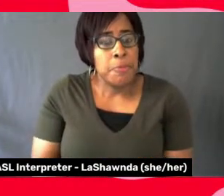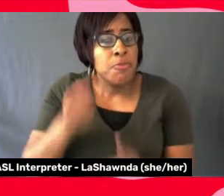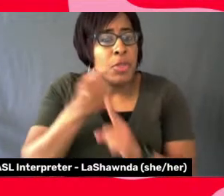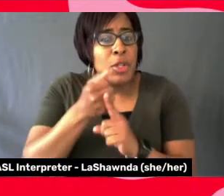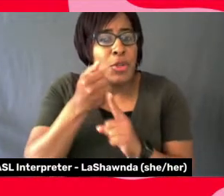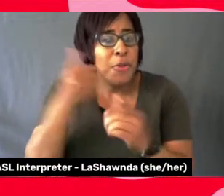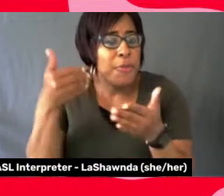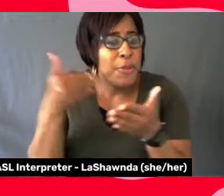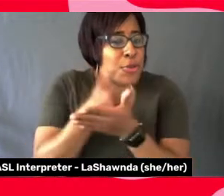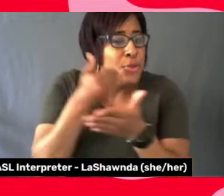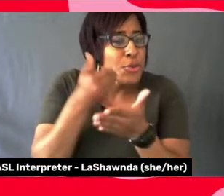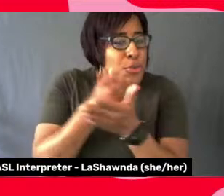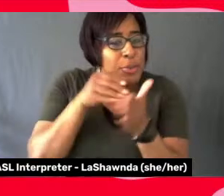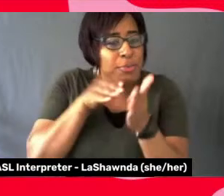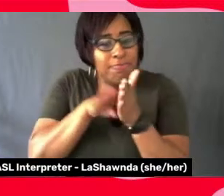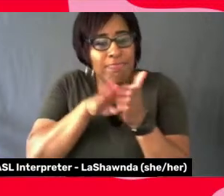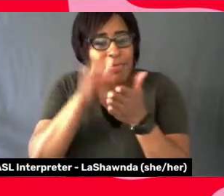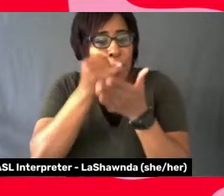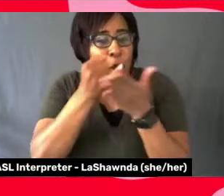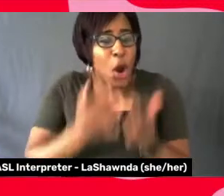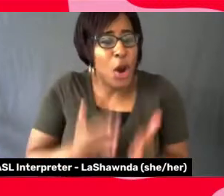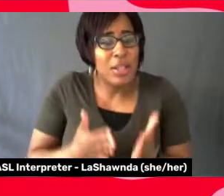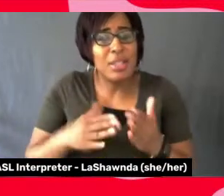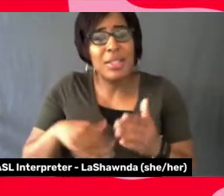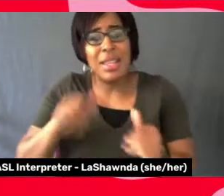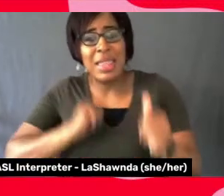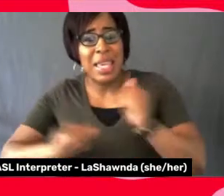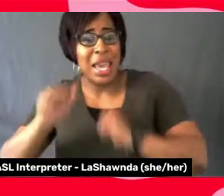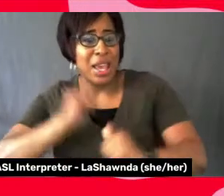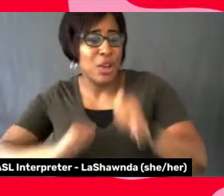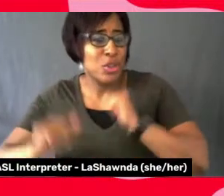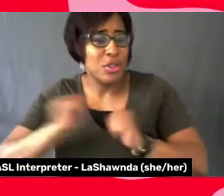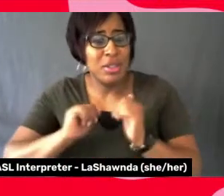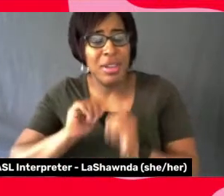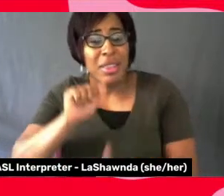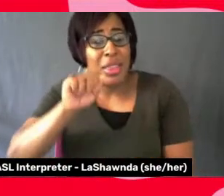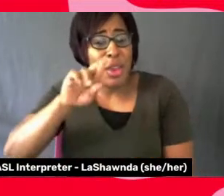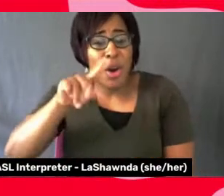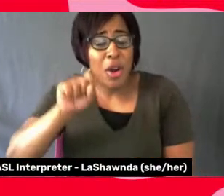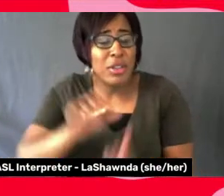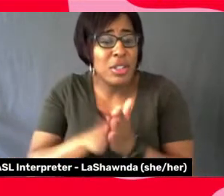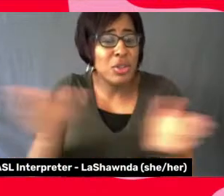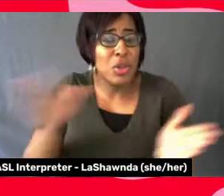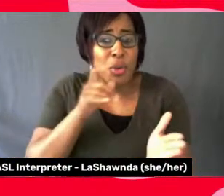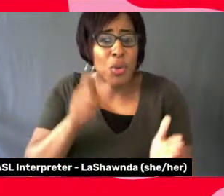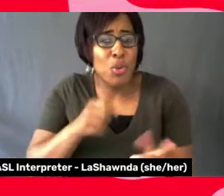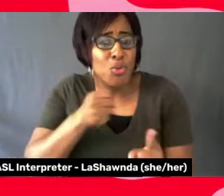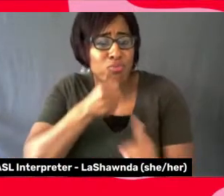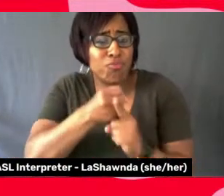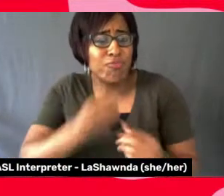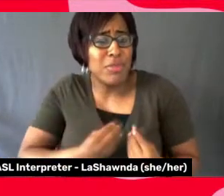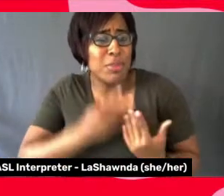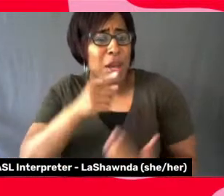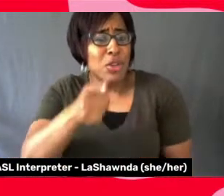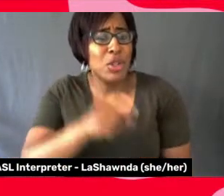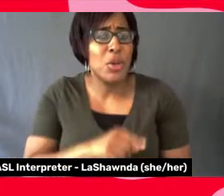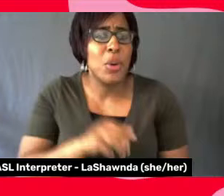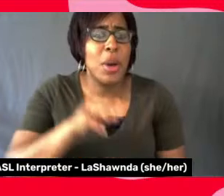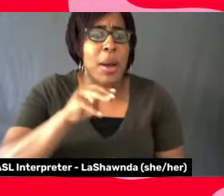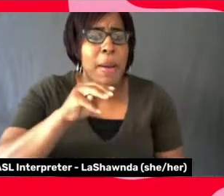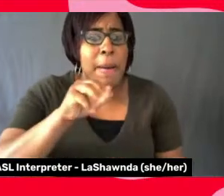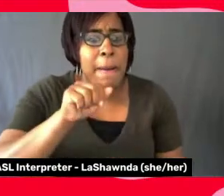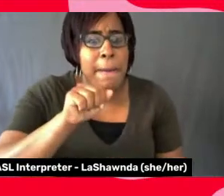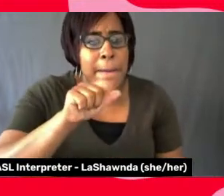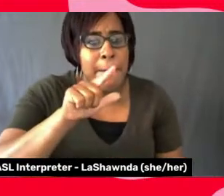in, in theater and the arts, the arts in general. Yeah. I mean, listening to all of these